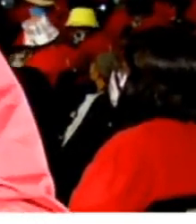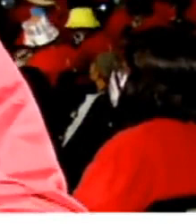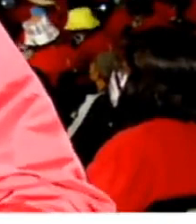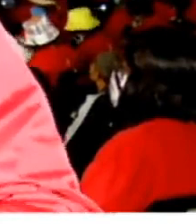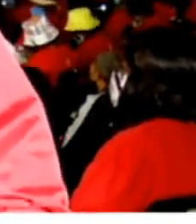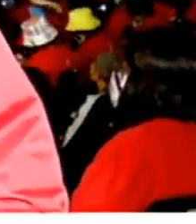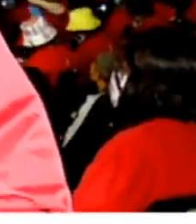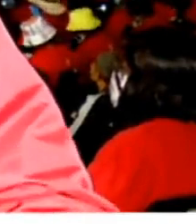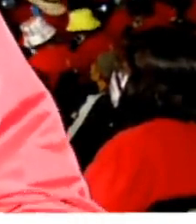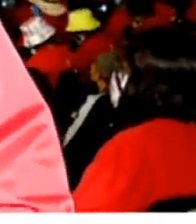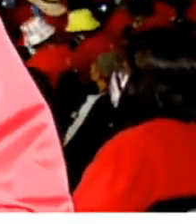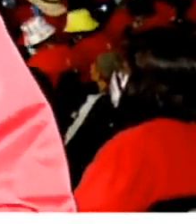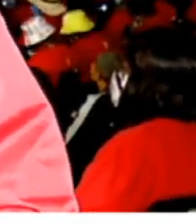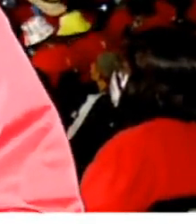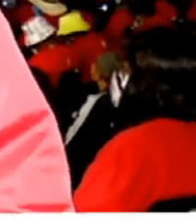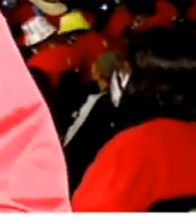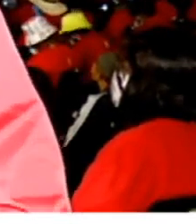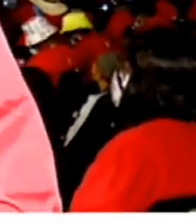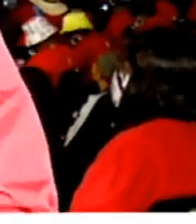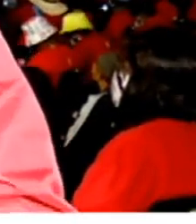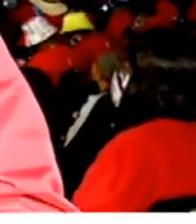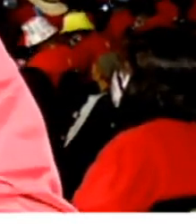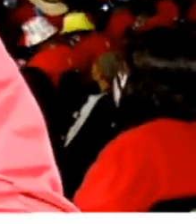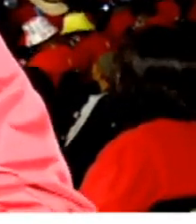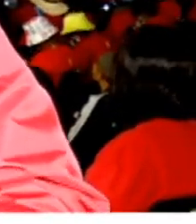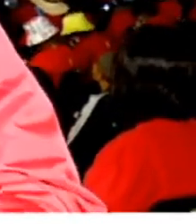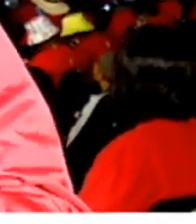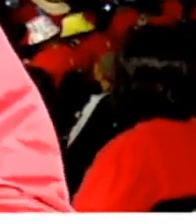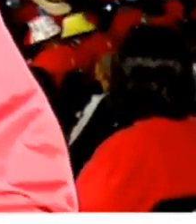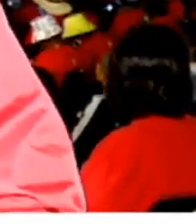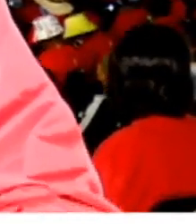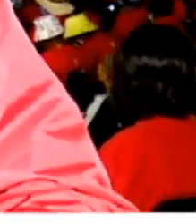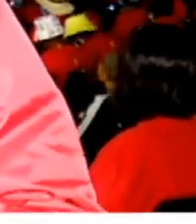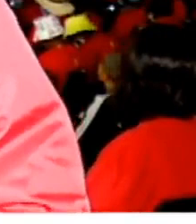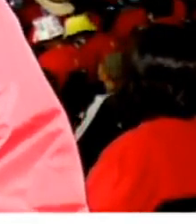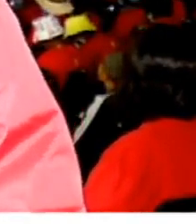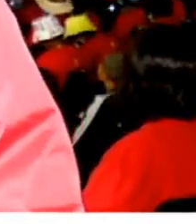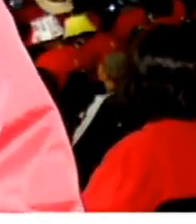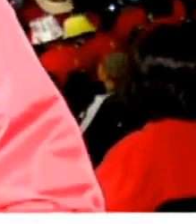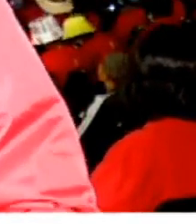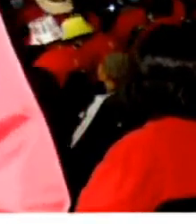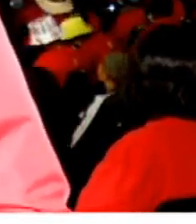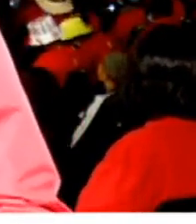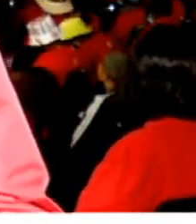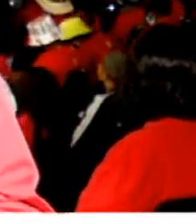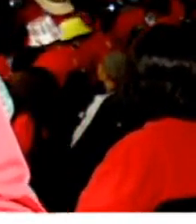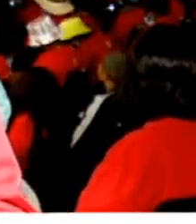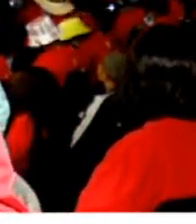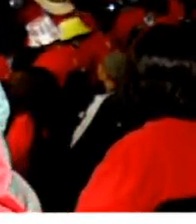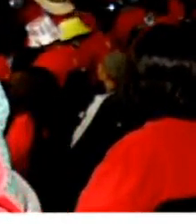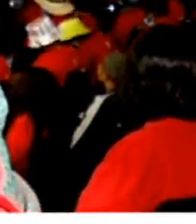about exploitation of women and also lack of women in key positions, especially